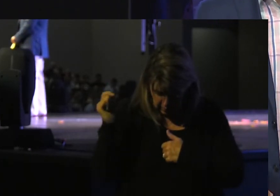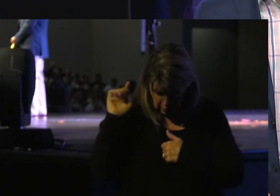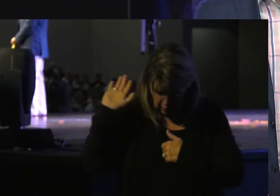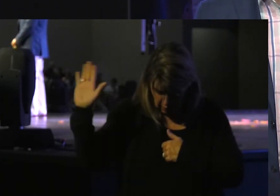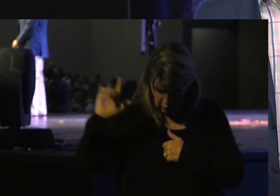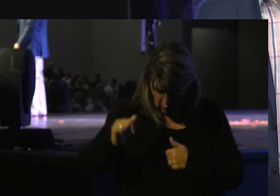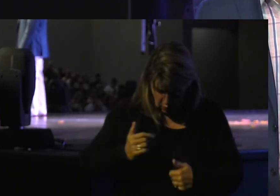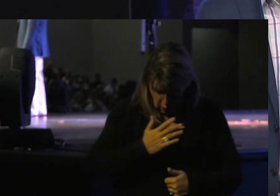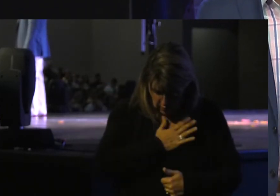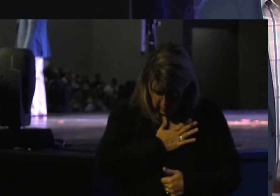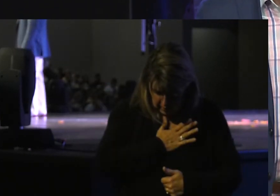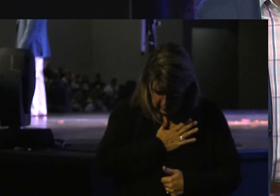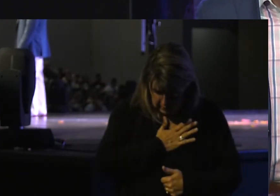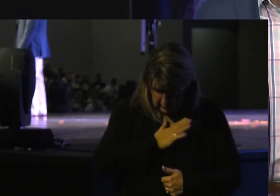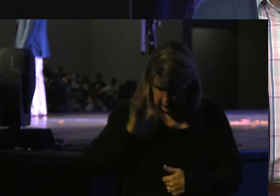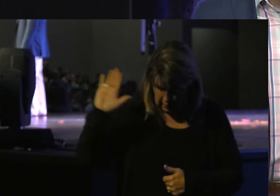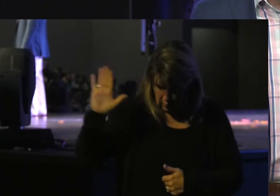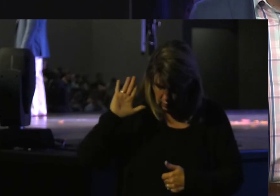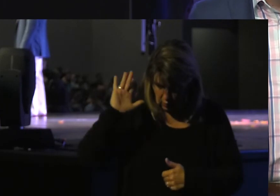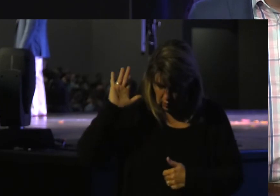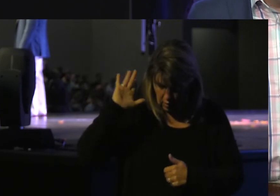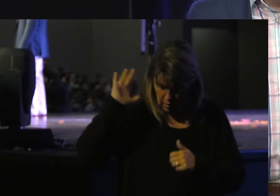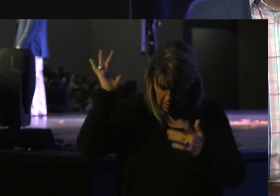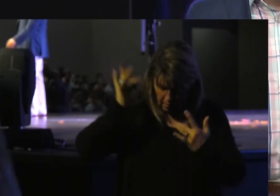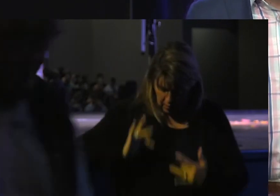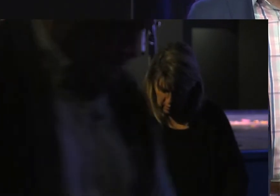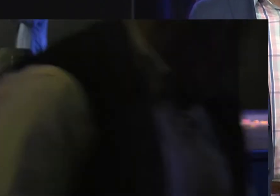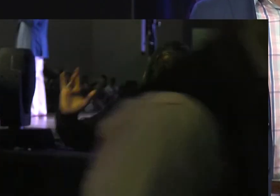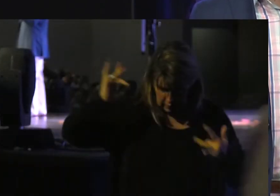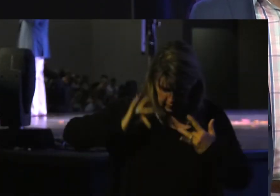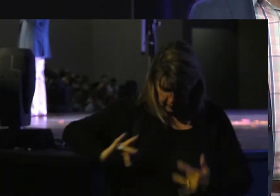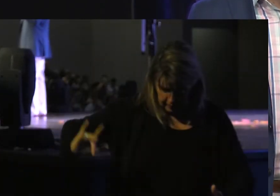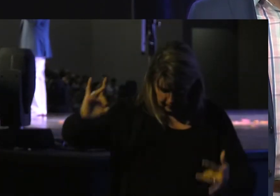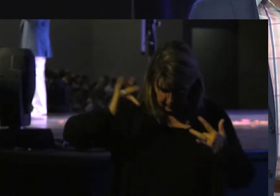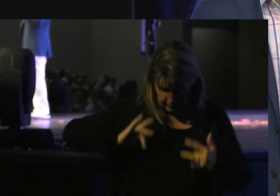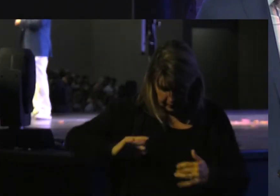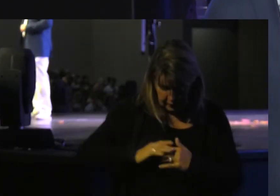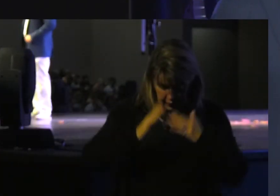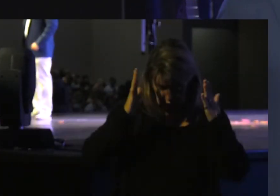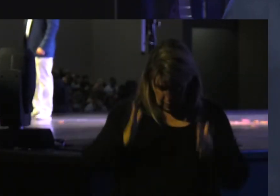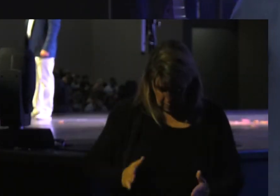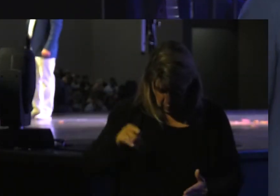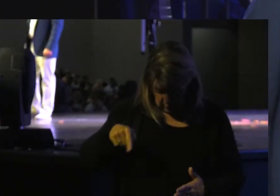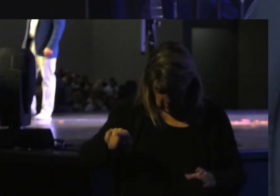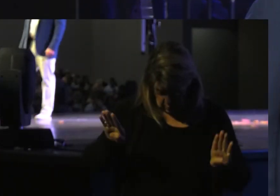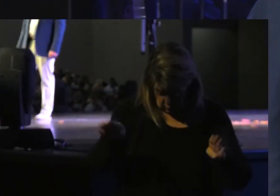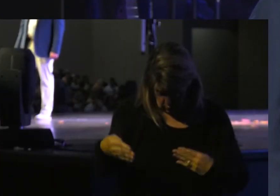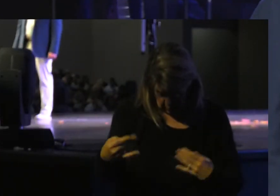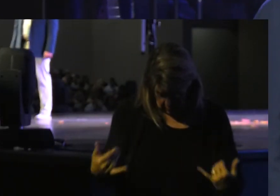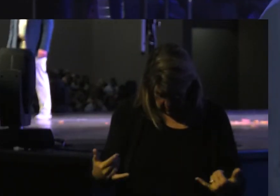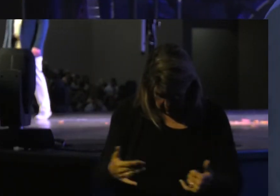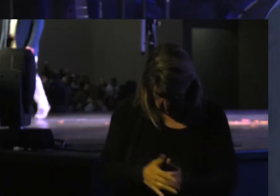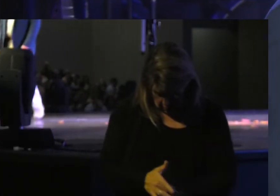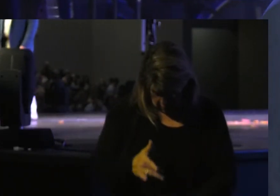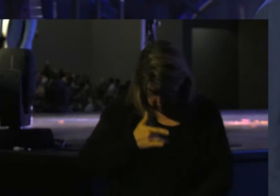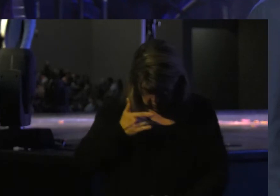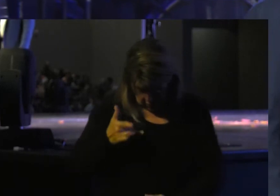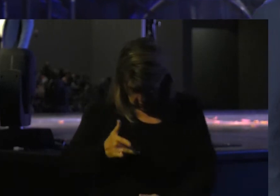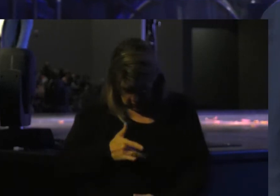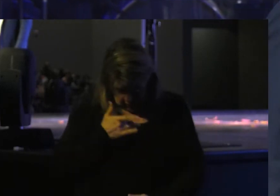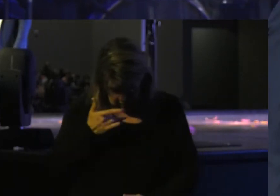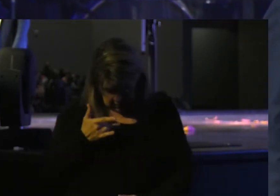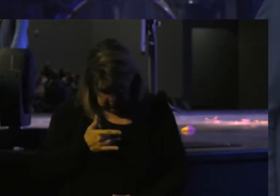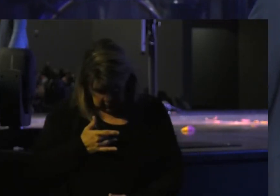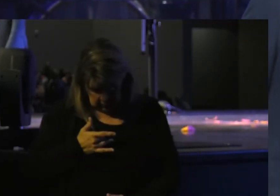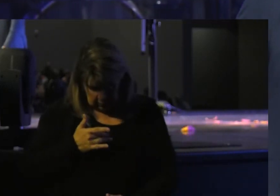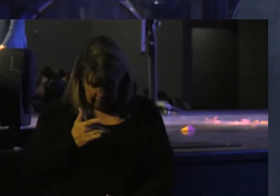Your Grace And Your Mercy For The Person In This Room Who Feels Especially